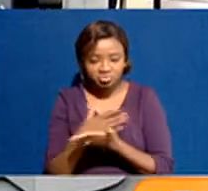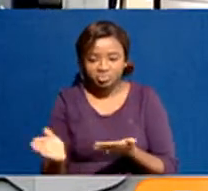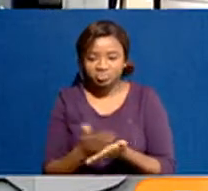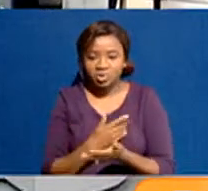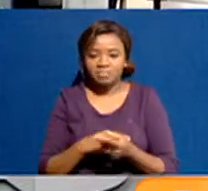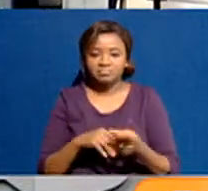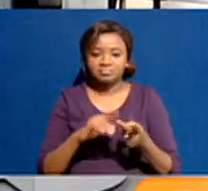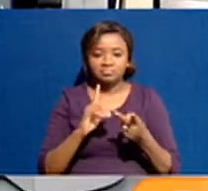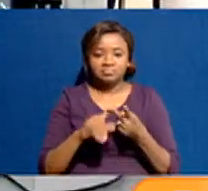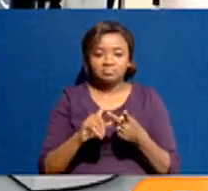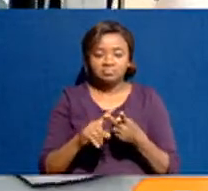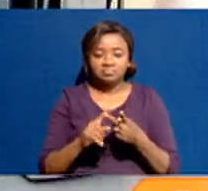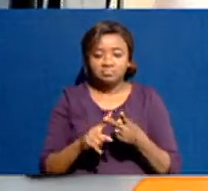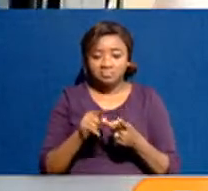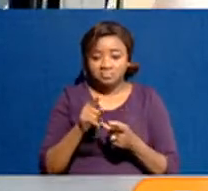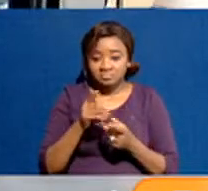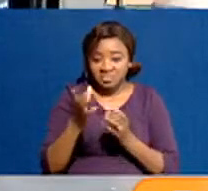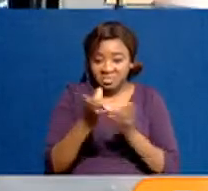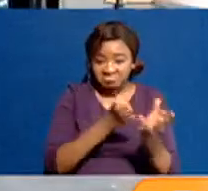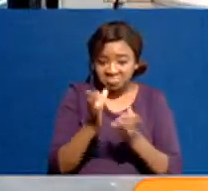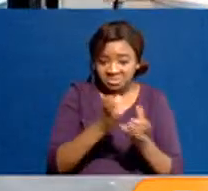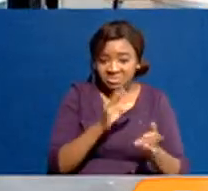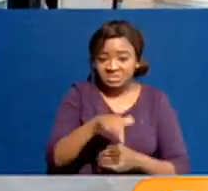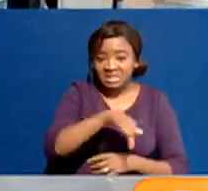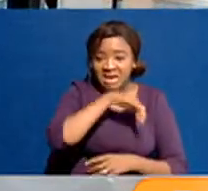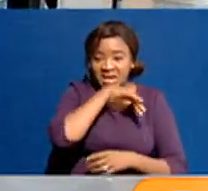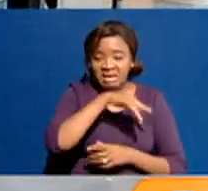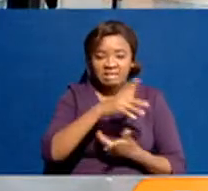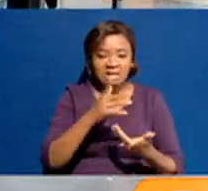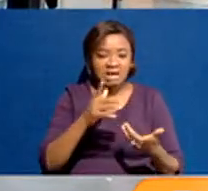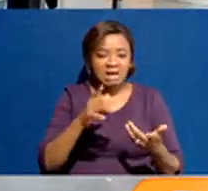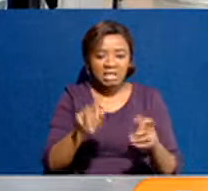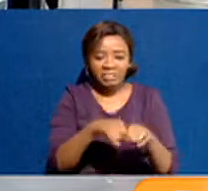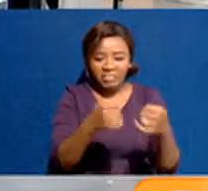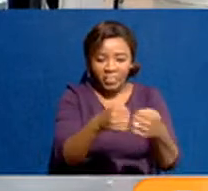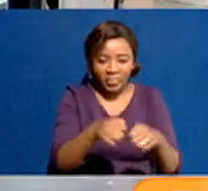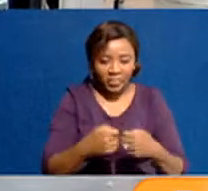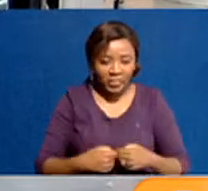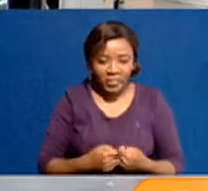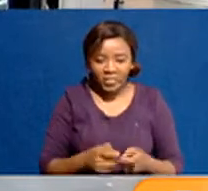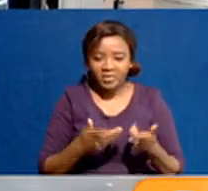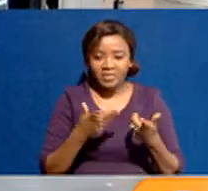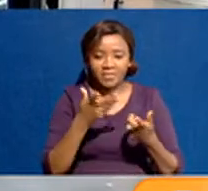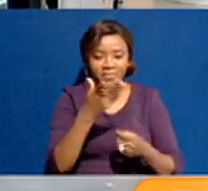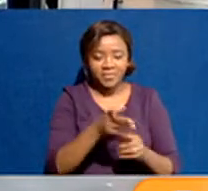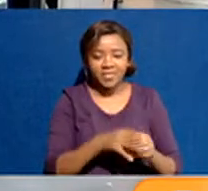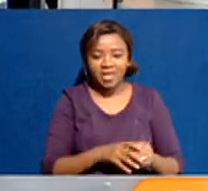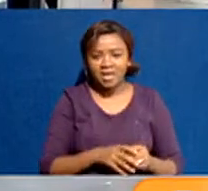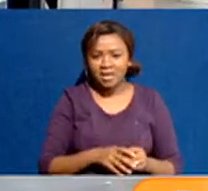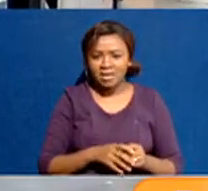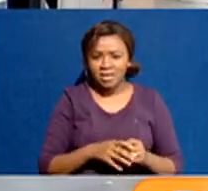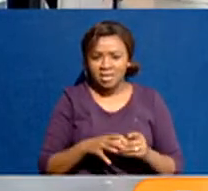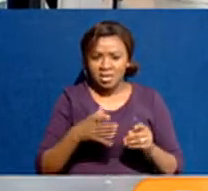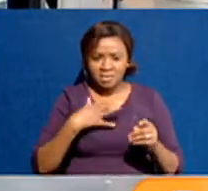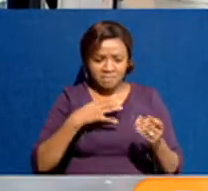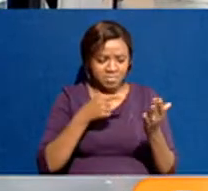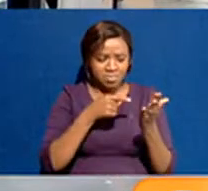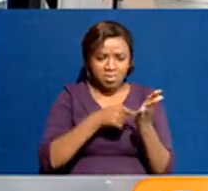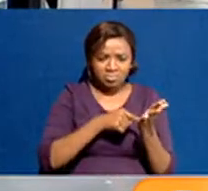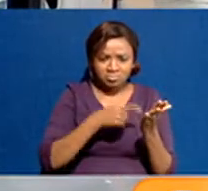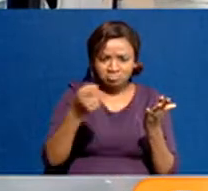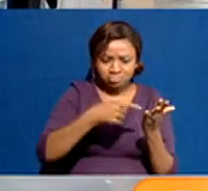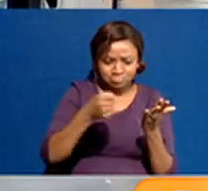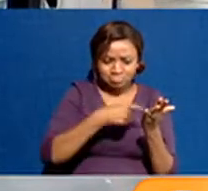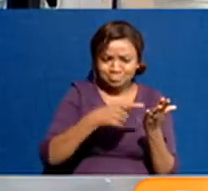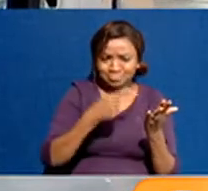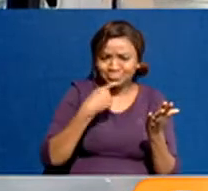saw some sort of attacks as well. And, you know, properties of leaders are being listed on social media as, you know, if you carry on like this, we could also